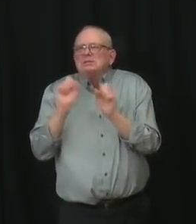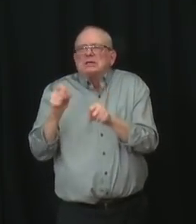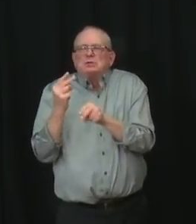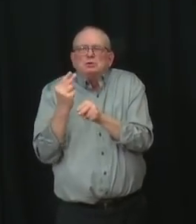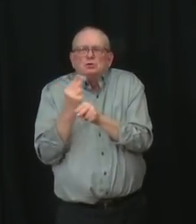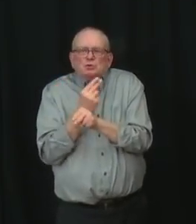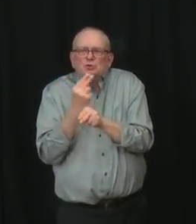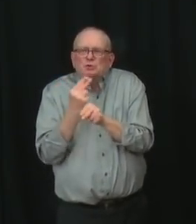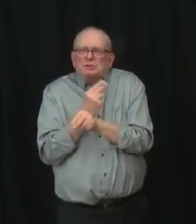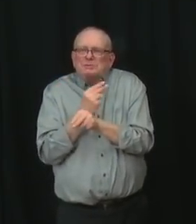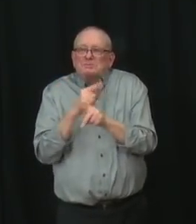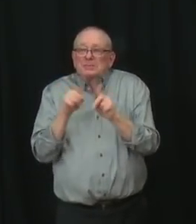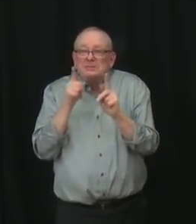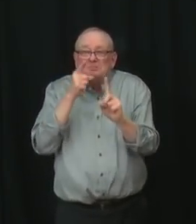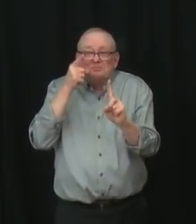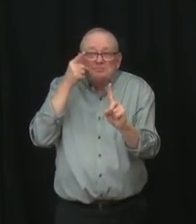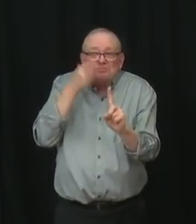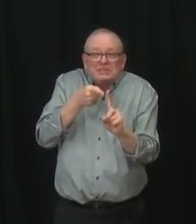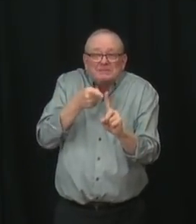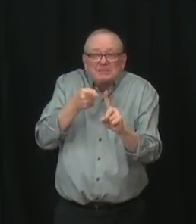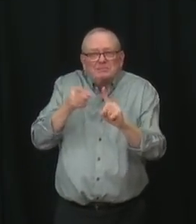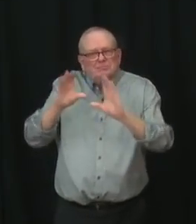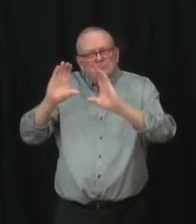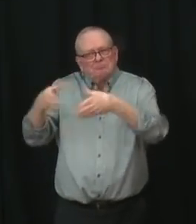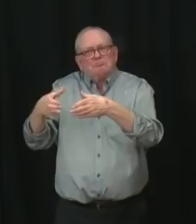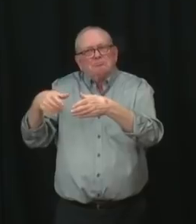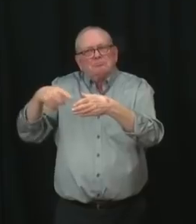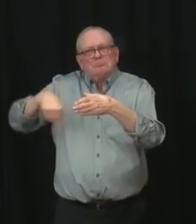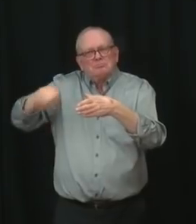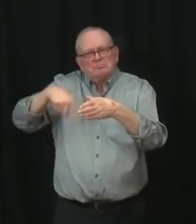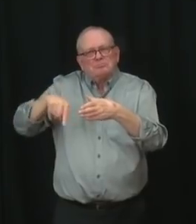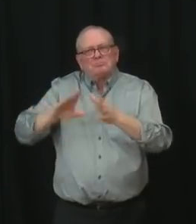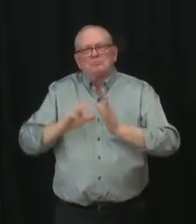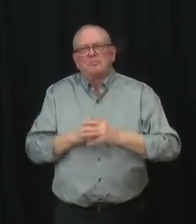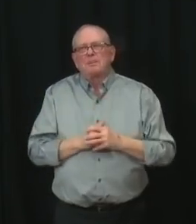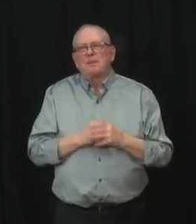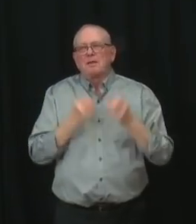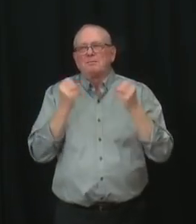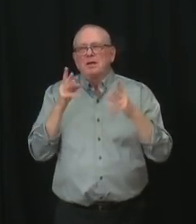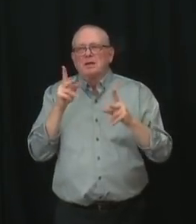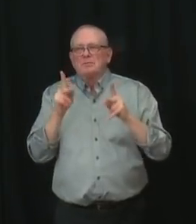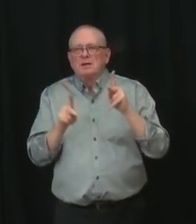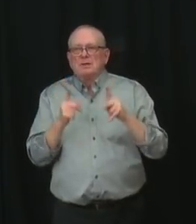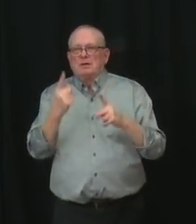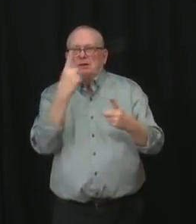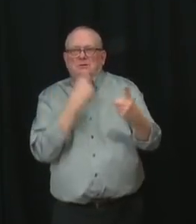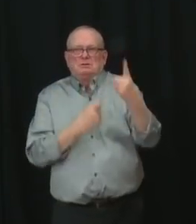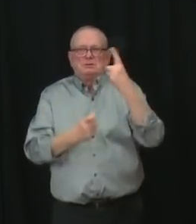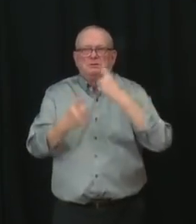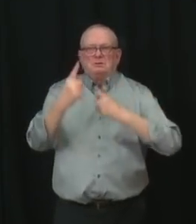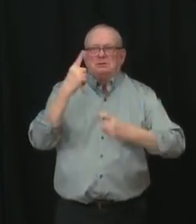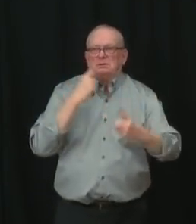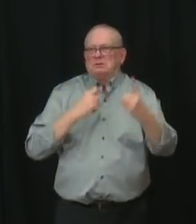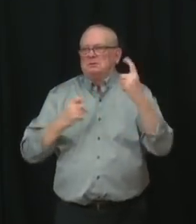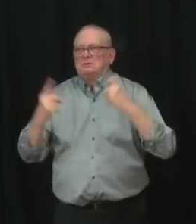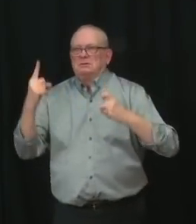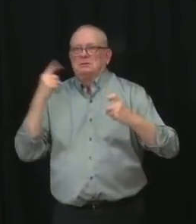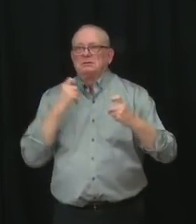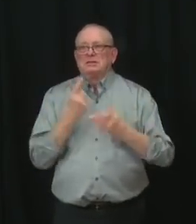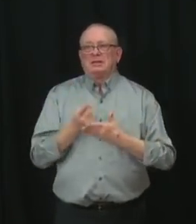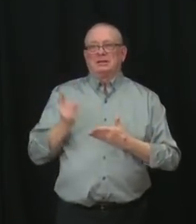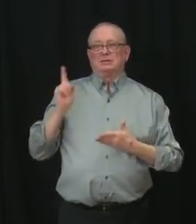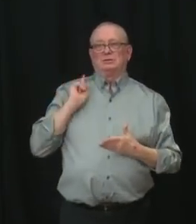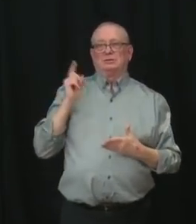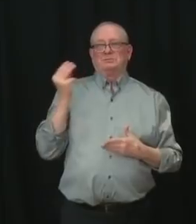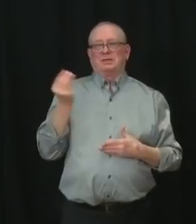treatment. I know there have been many questions about this treatment since it was approved by Health Canada last Monday. And people are